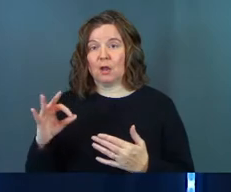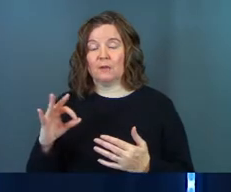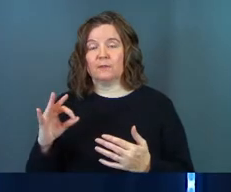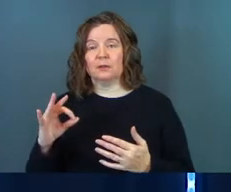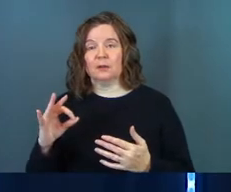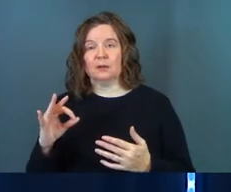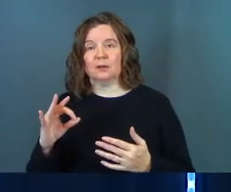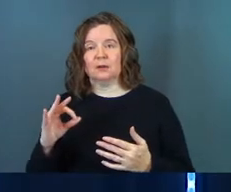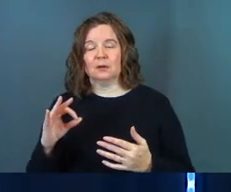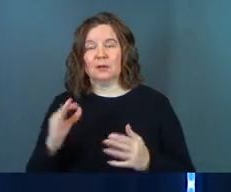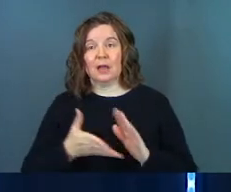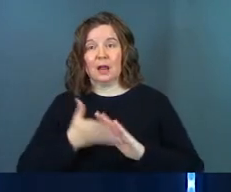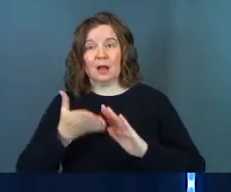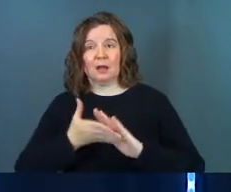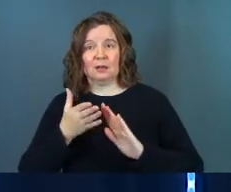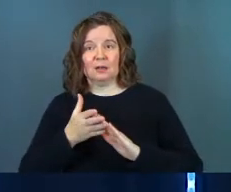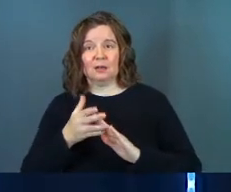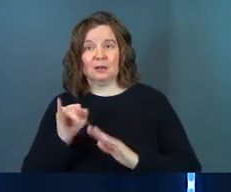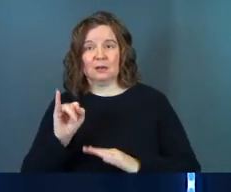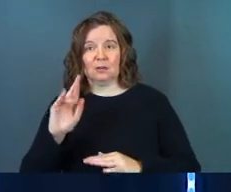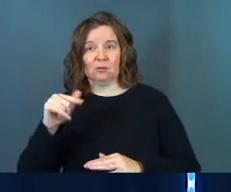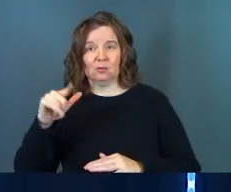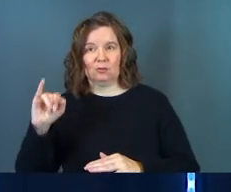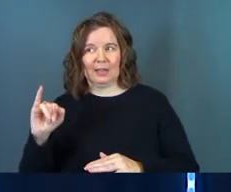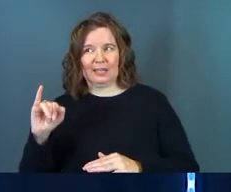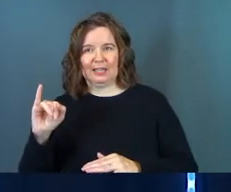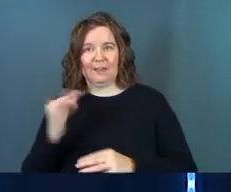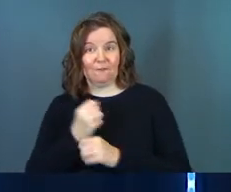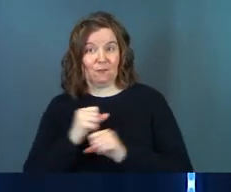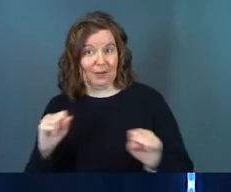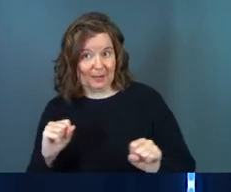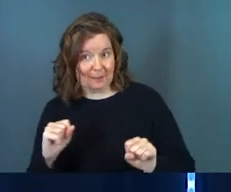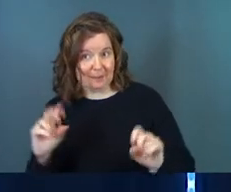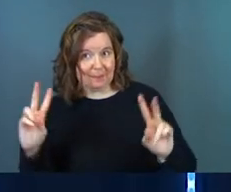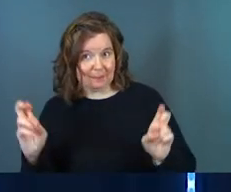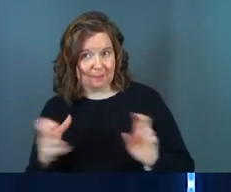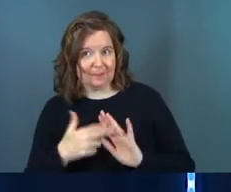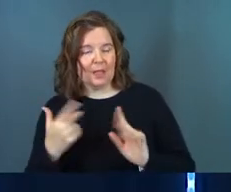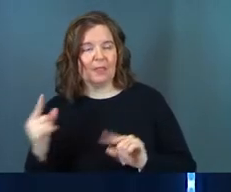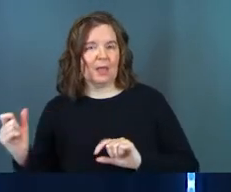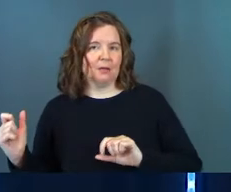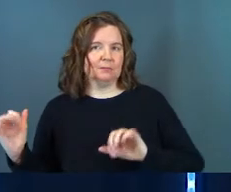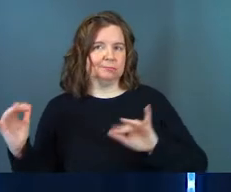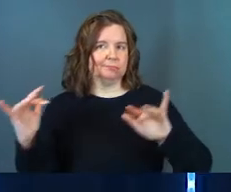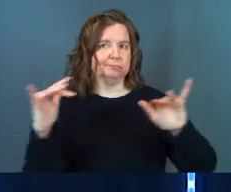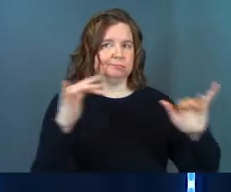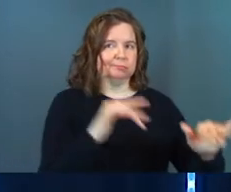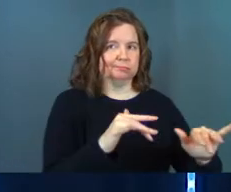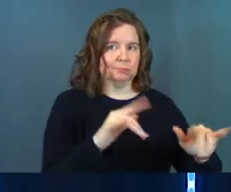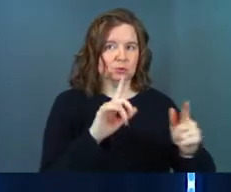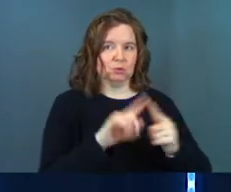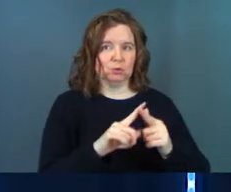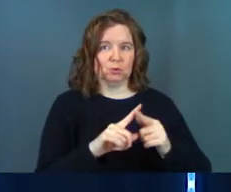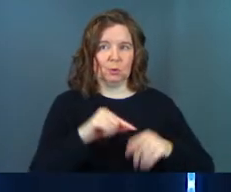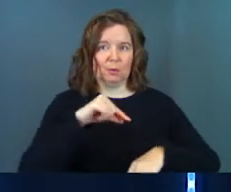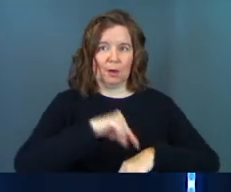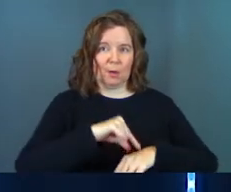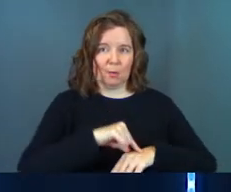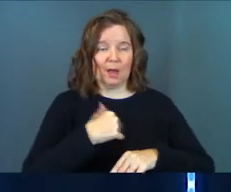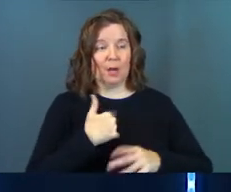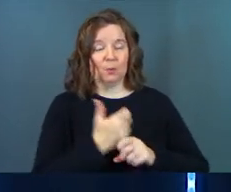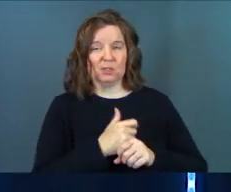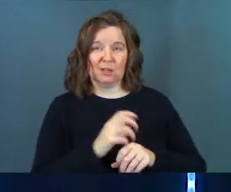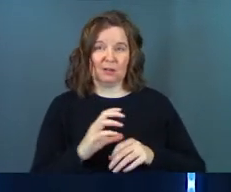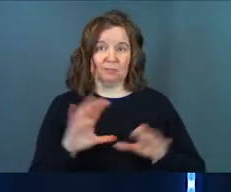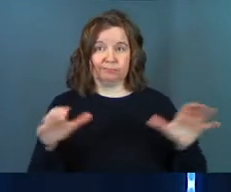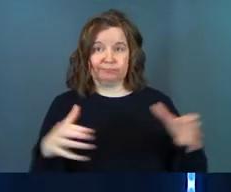Operation Iraqi Freedom, I'm going try and get that right. And they went in to Iraq, and we took